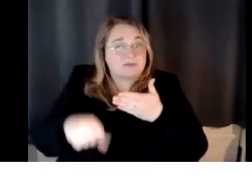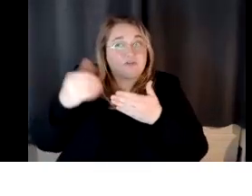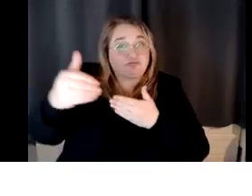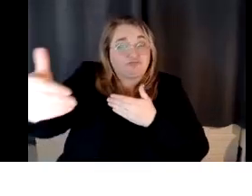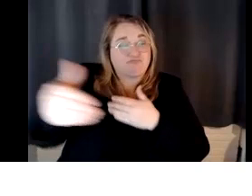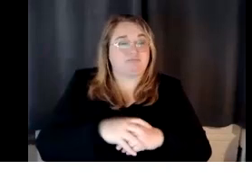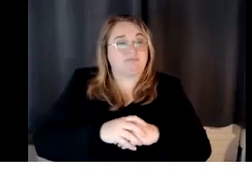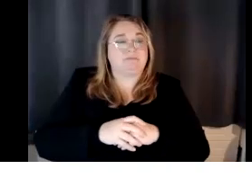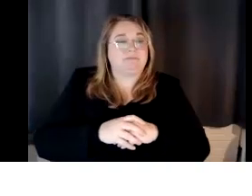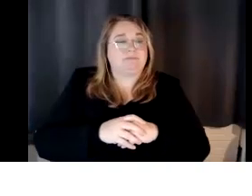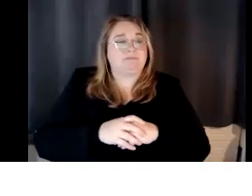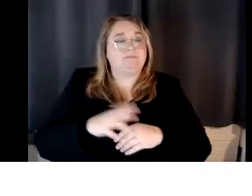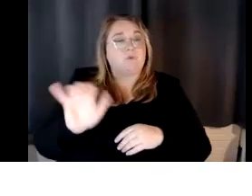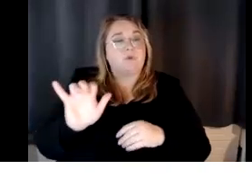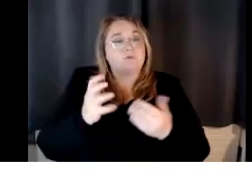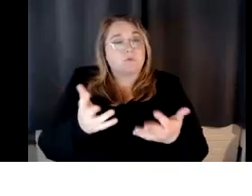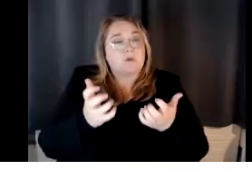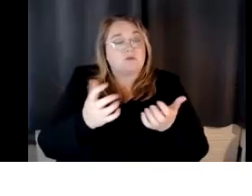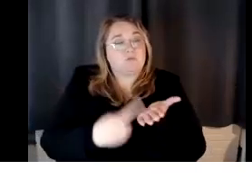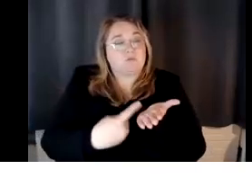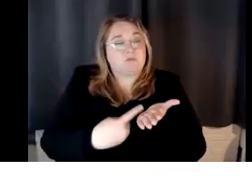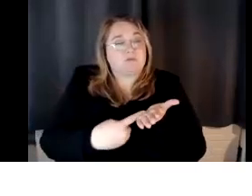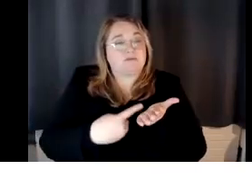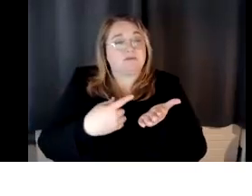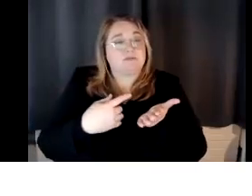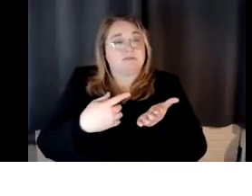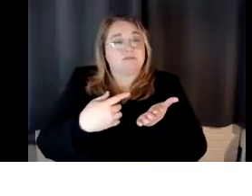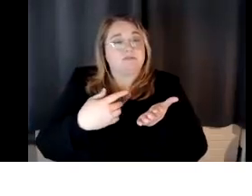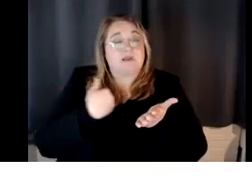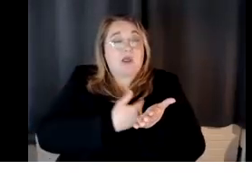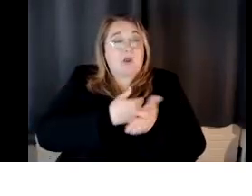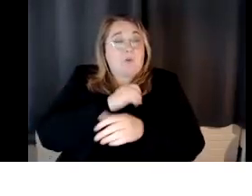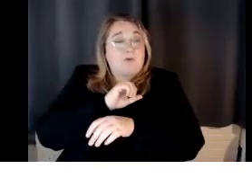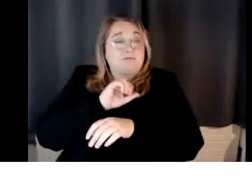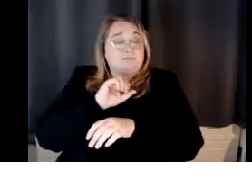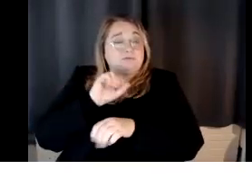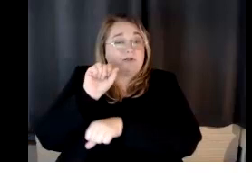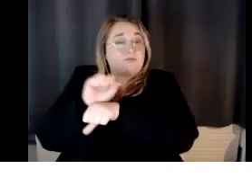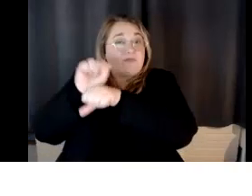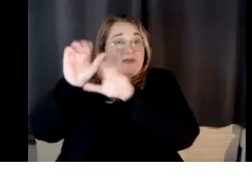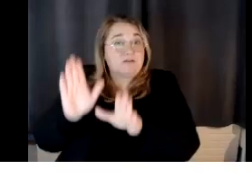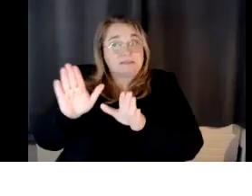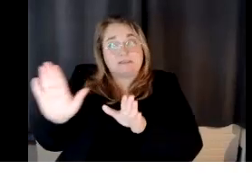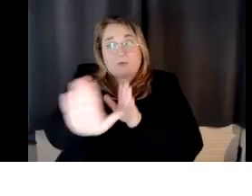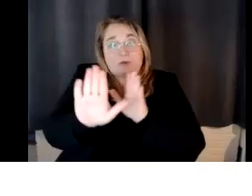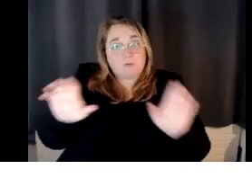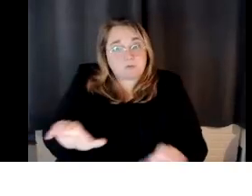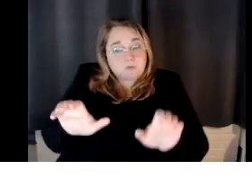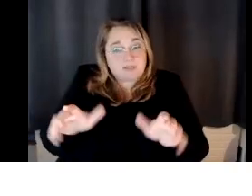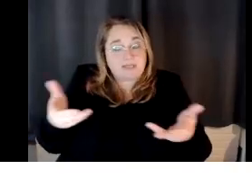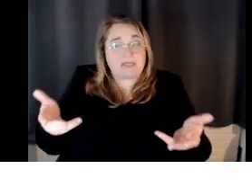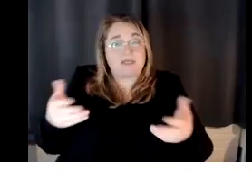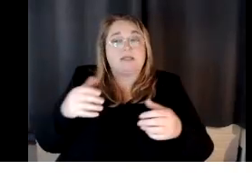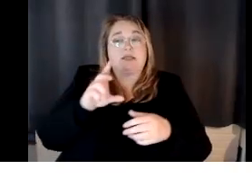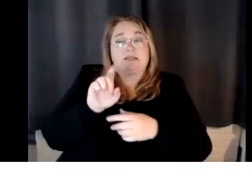um, of course, talk about some of the work that our faculty are doing right now. Dennis is going to show what he's